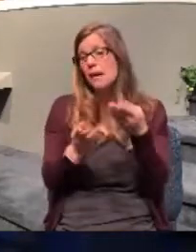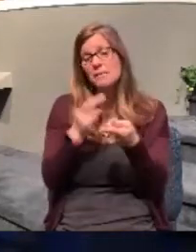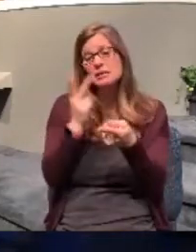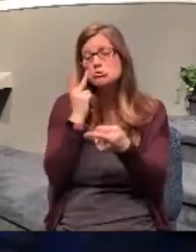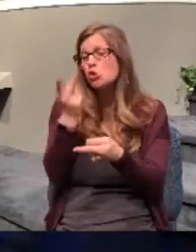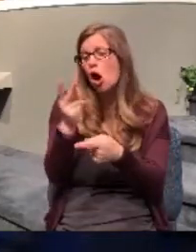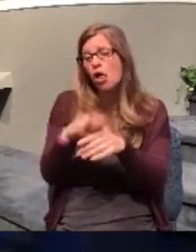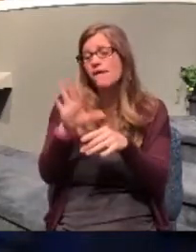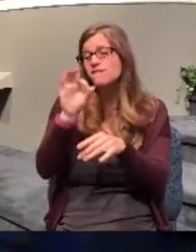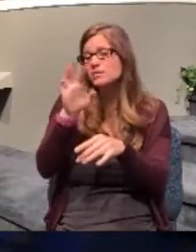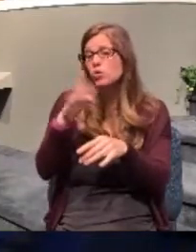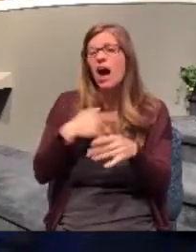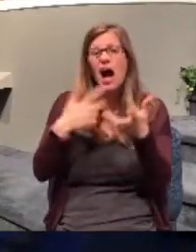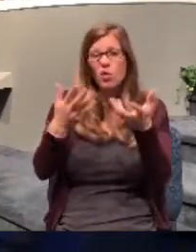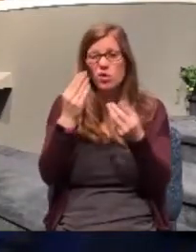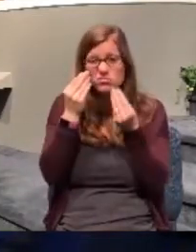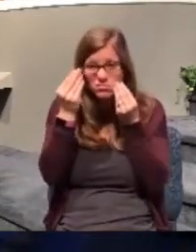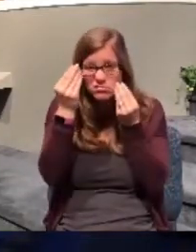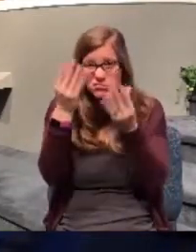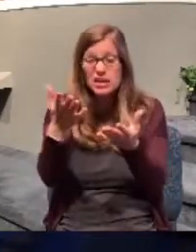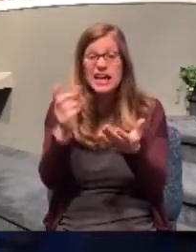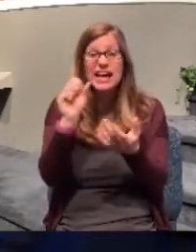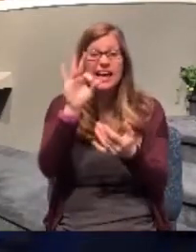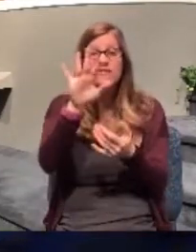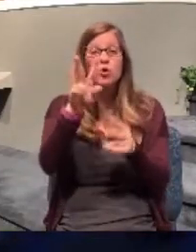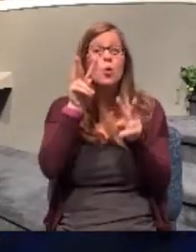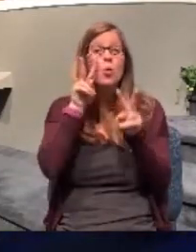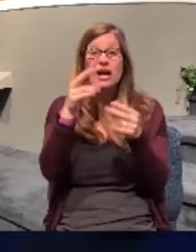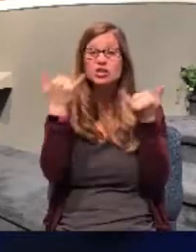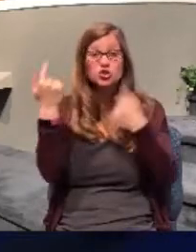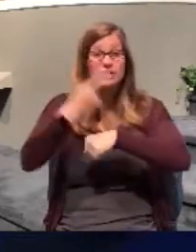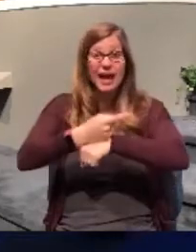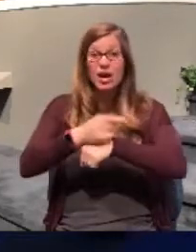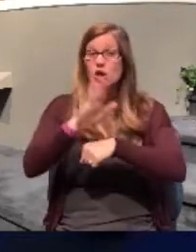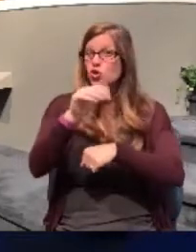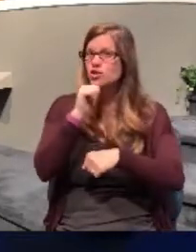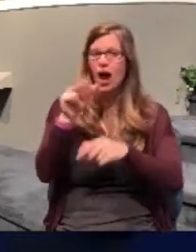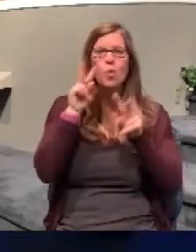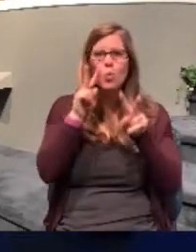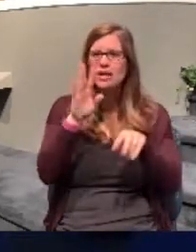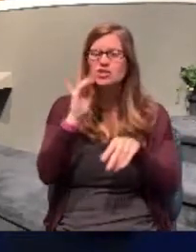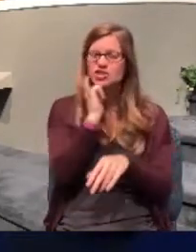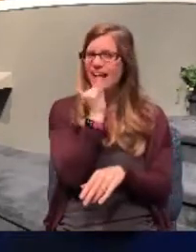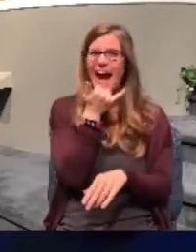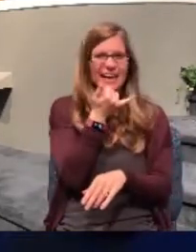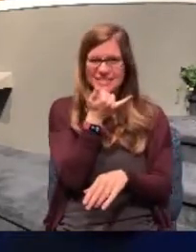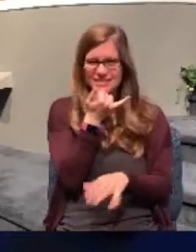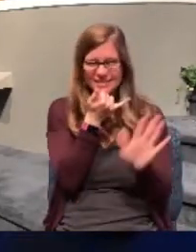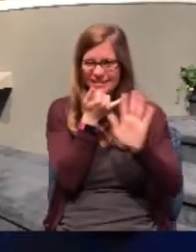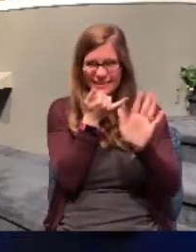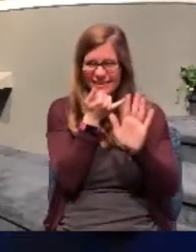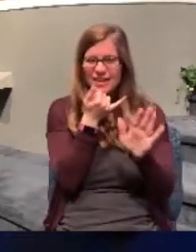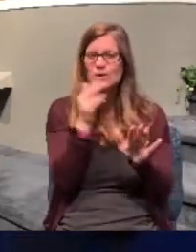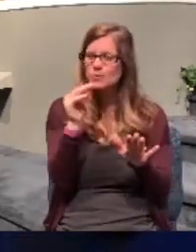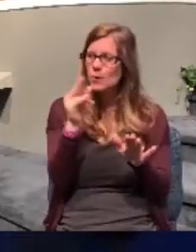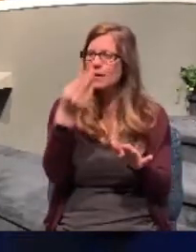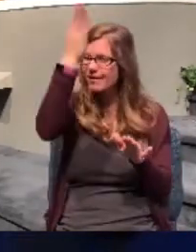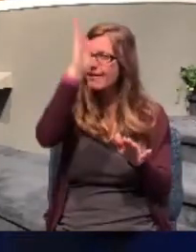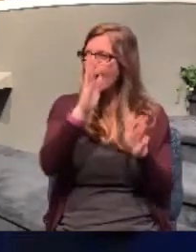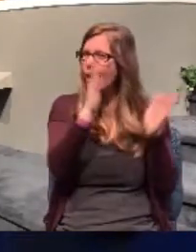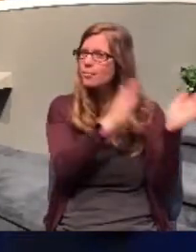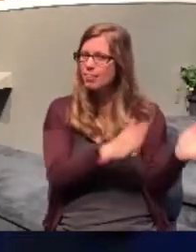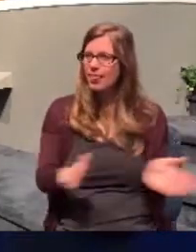or something. I want you to know if you're watching today, you're not watching by accident. You're watching by divine